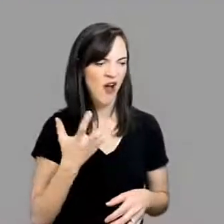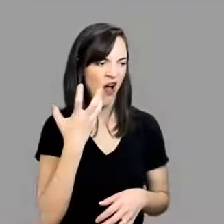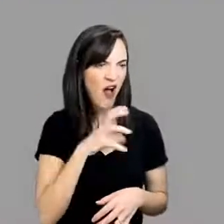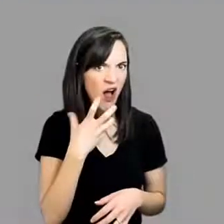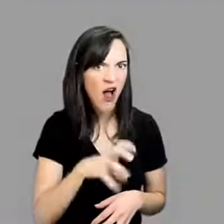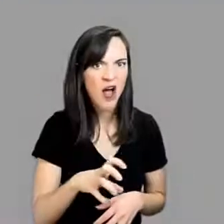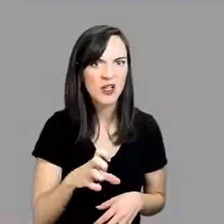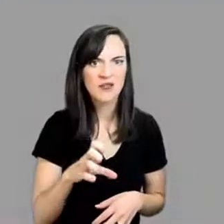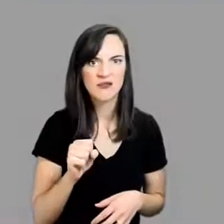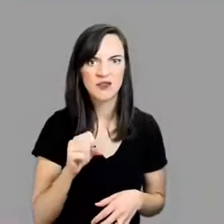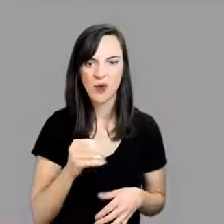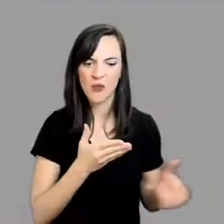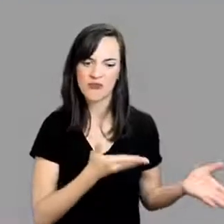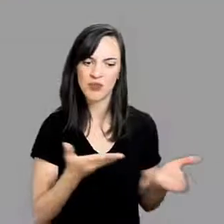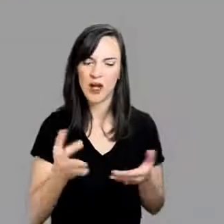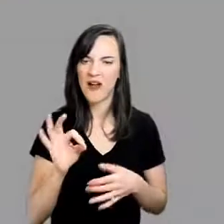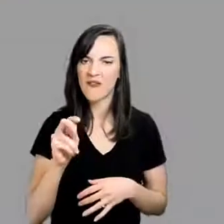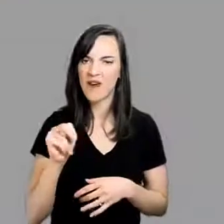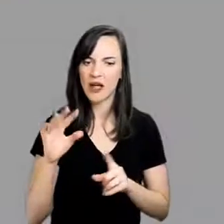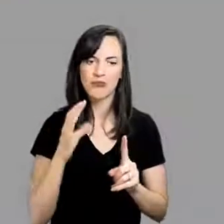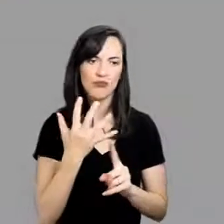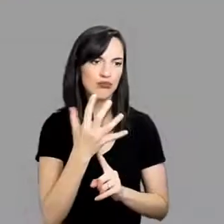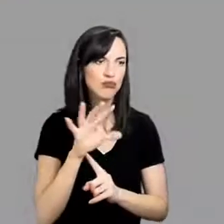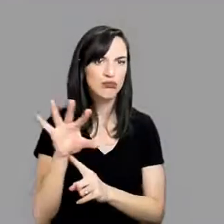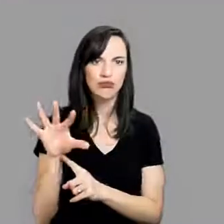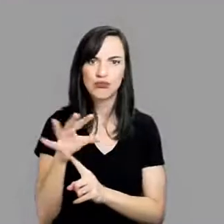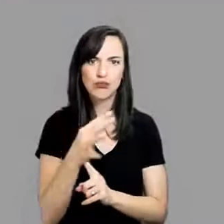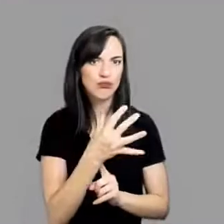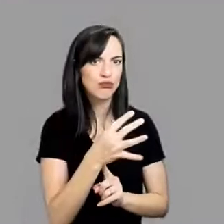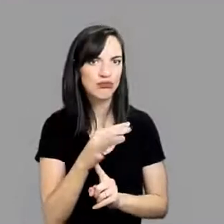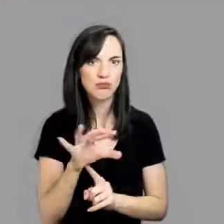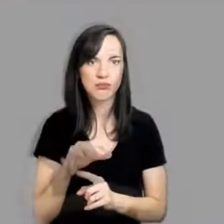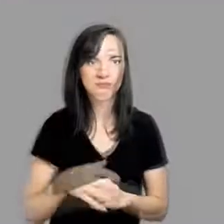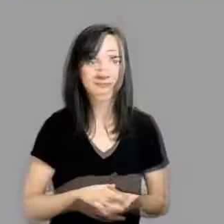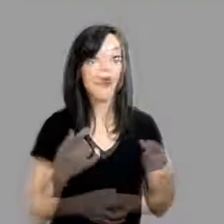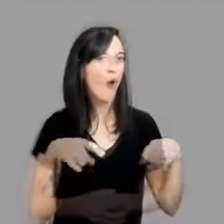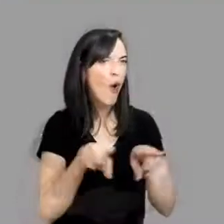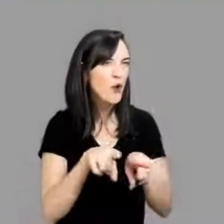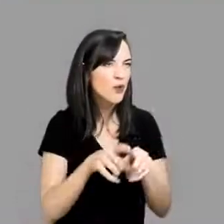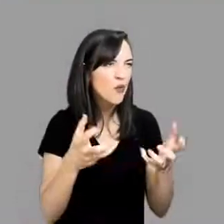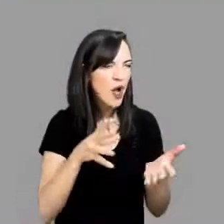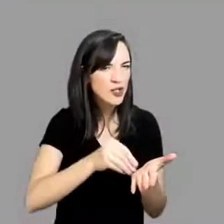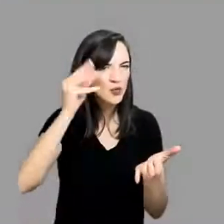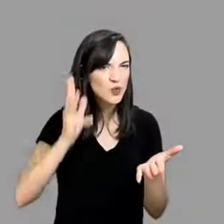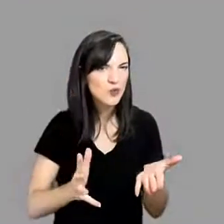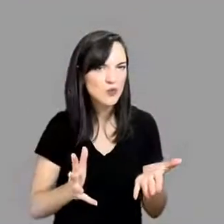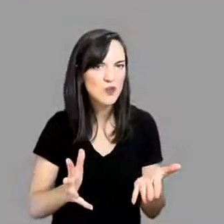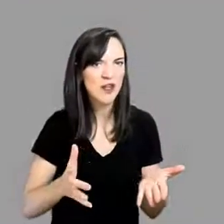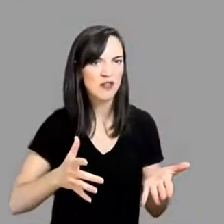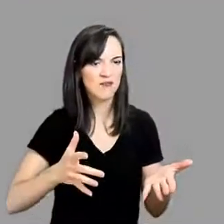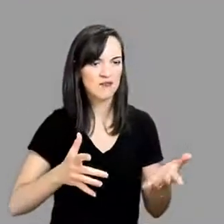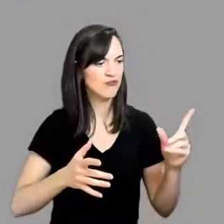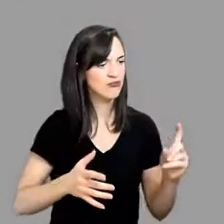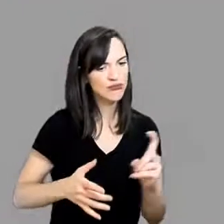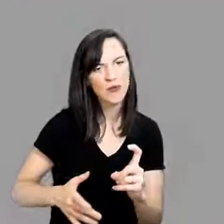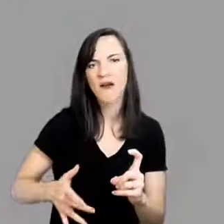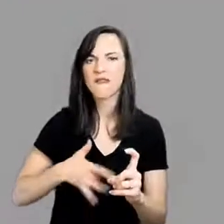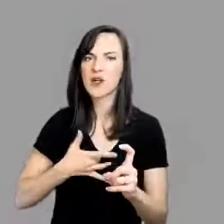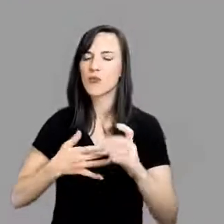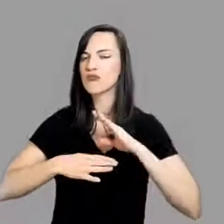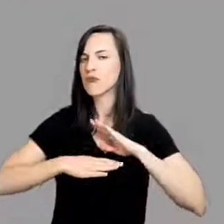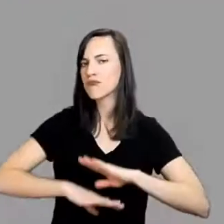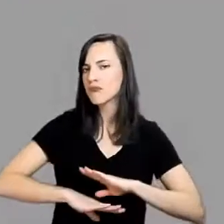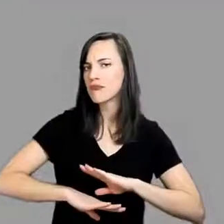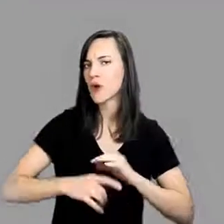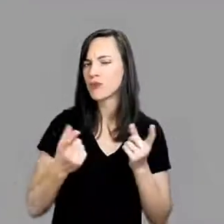You realize it's a bit stuffy, so you bring in your fan. You also want the students to feel relaxed when they walk in, so you